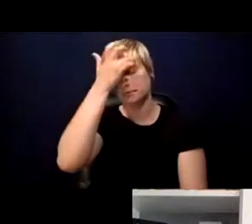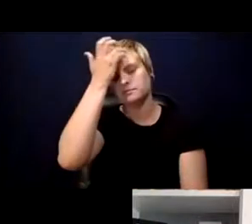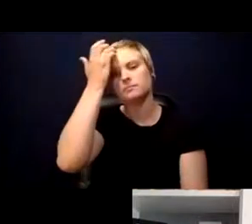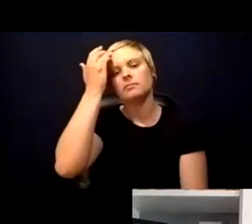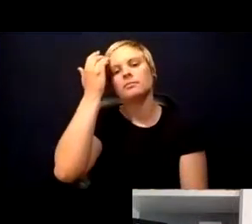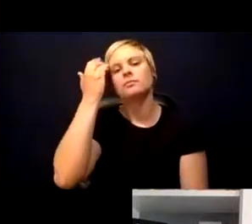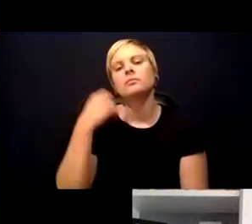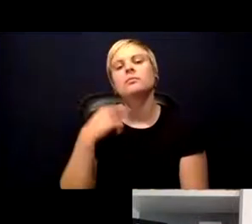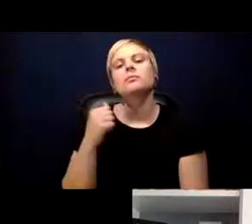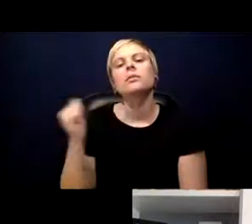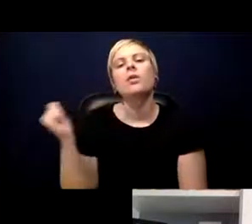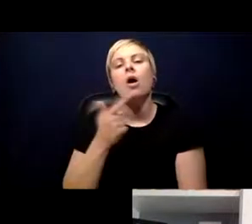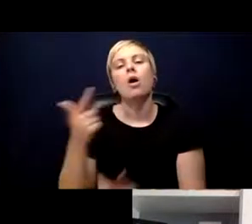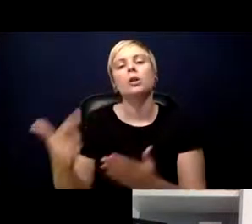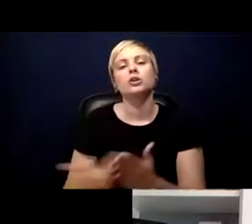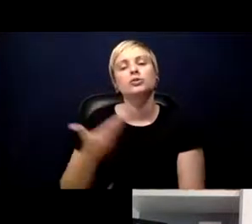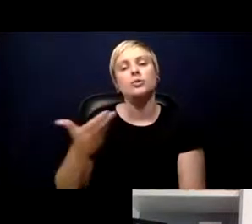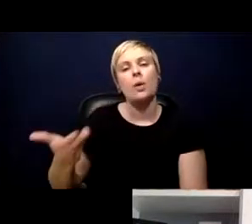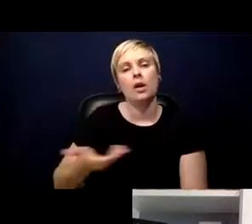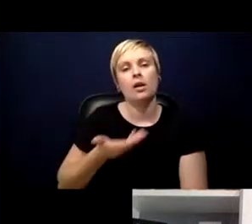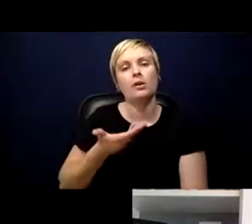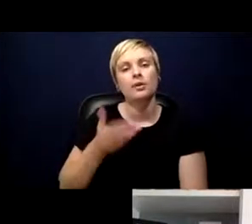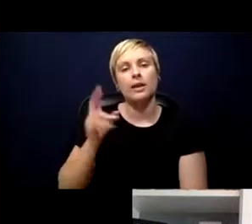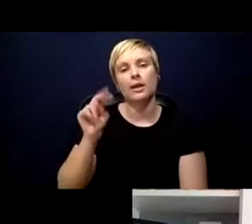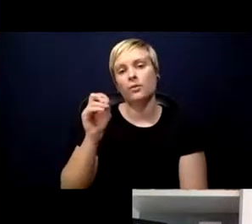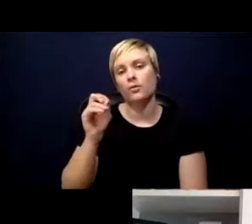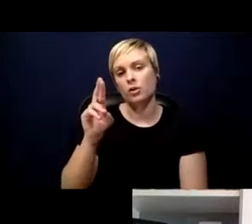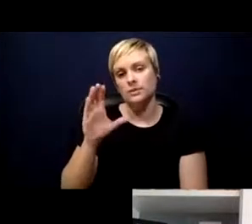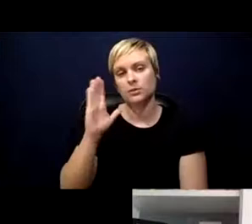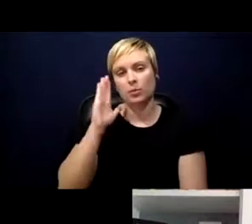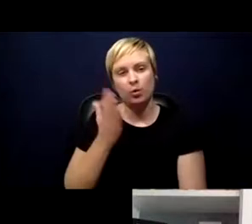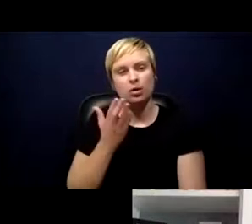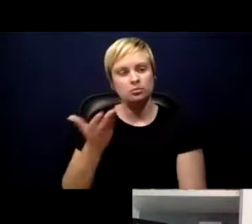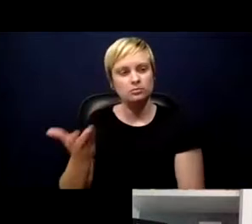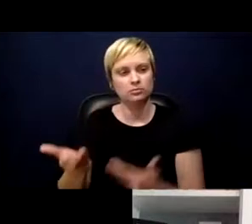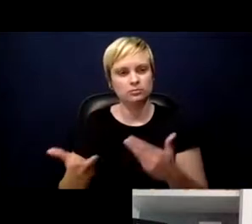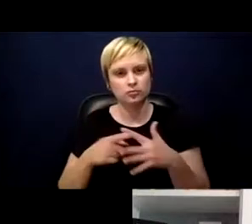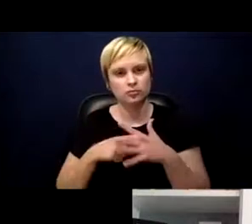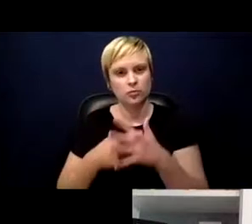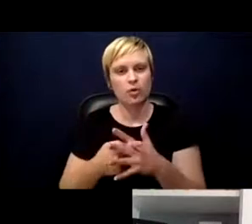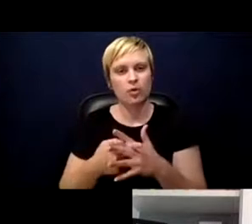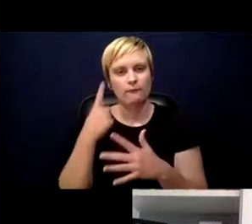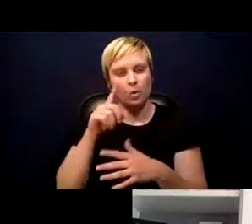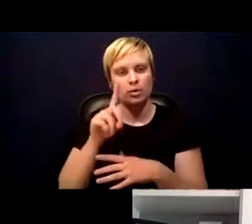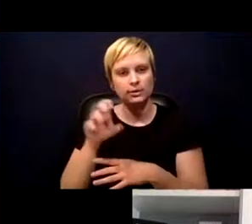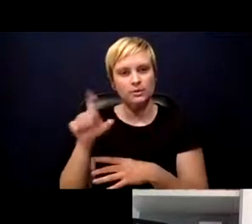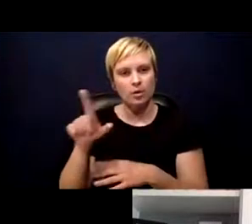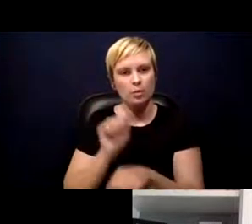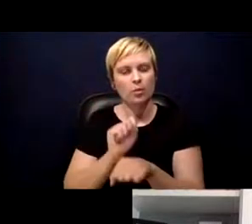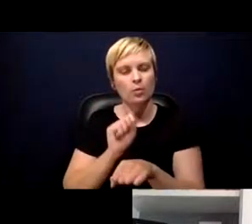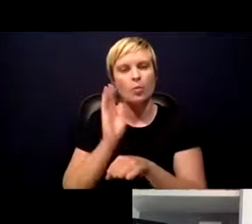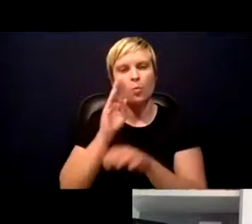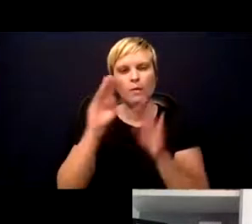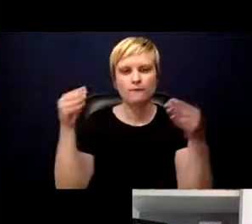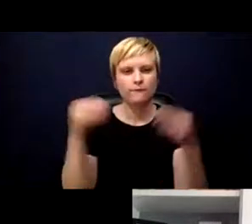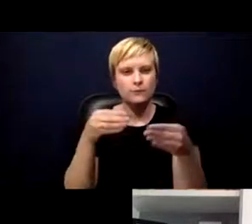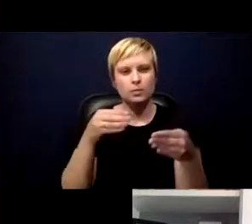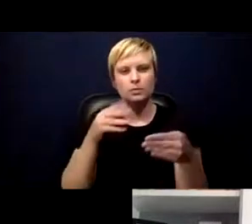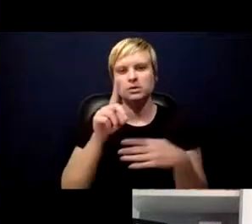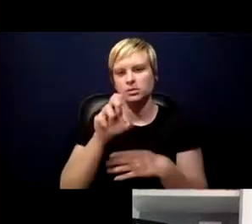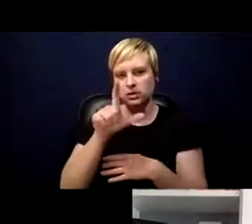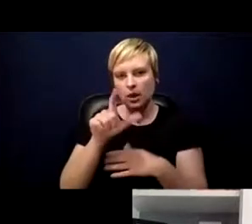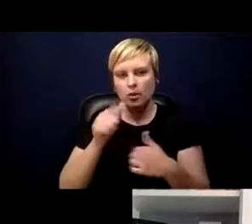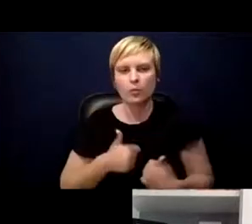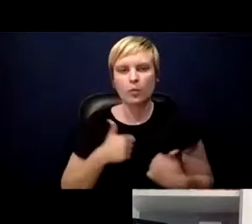All new hiring that NORC will be doing for this work in Delaware will be focused solely on Delaware residents.